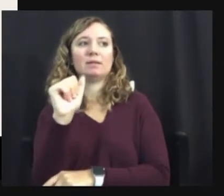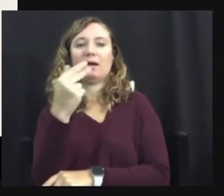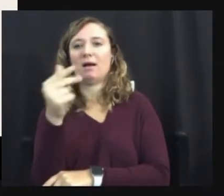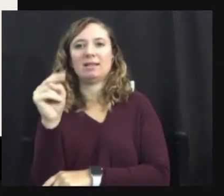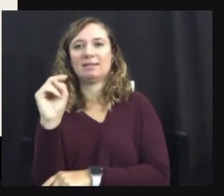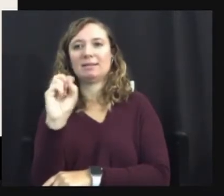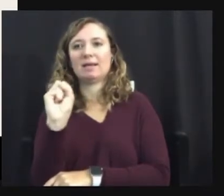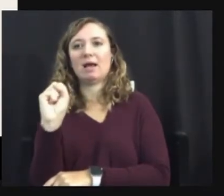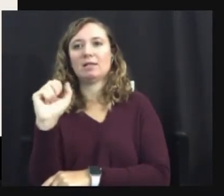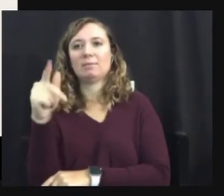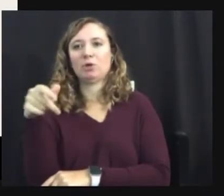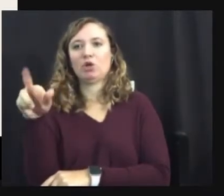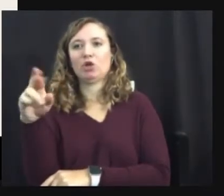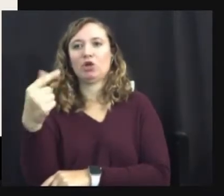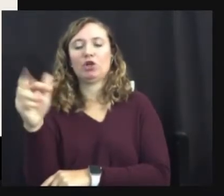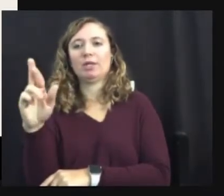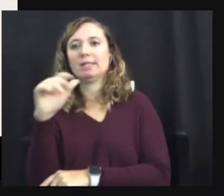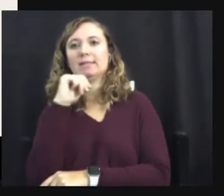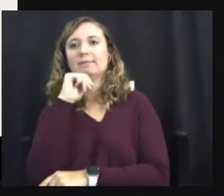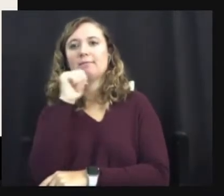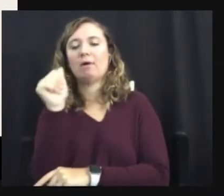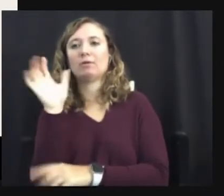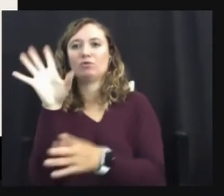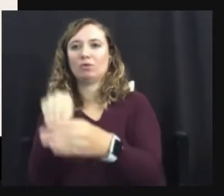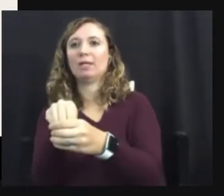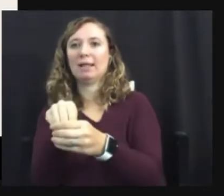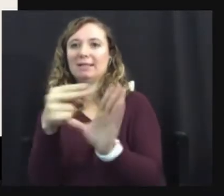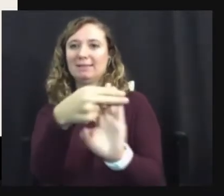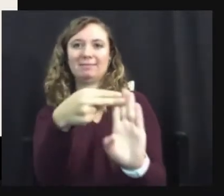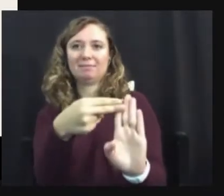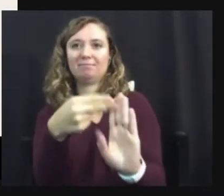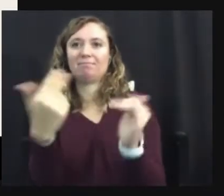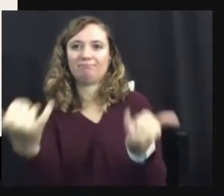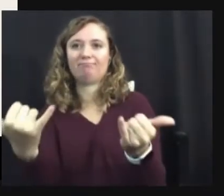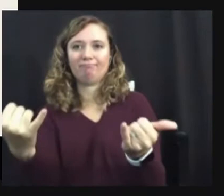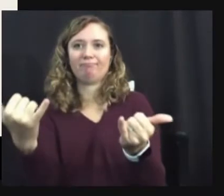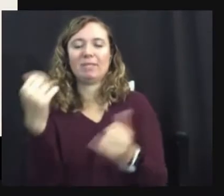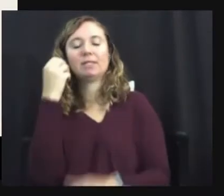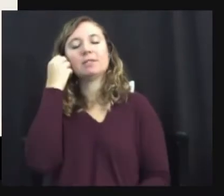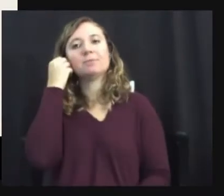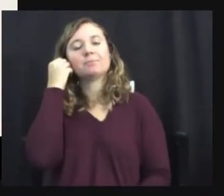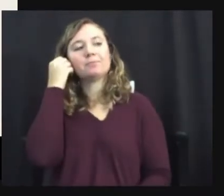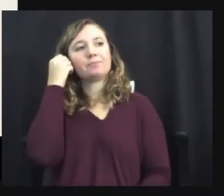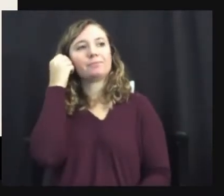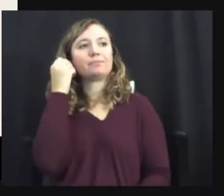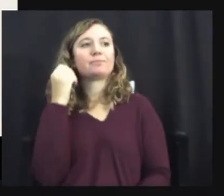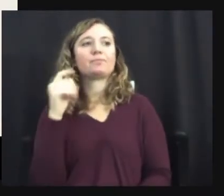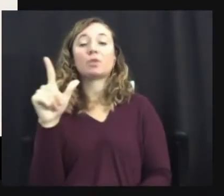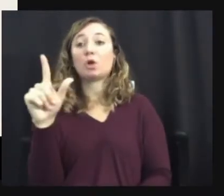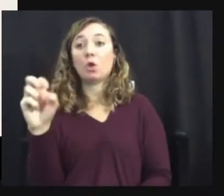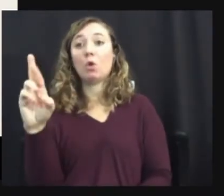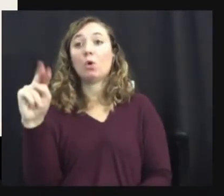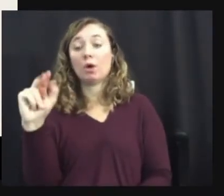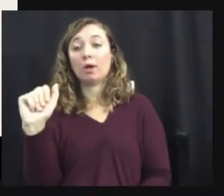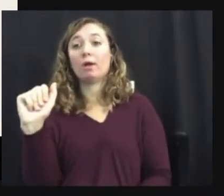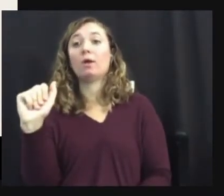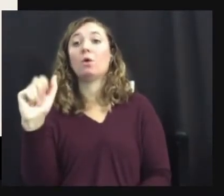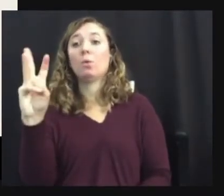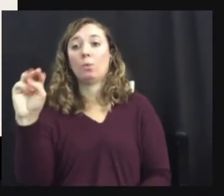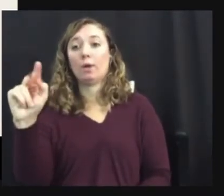So, um, so Lorna Wing published her work in 1976.